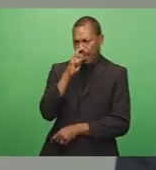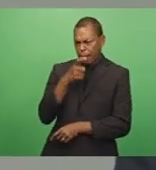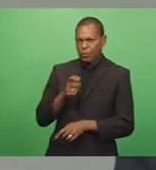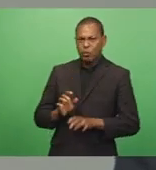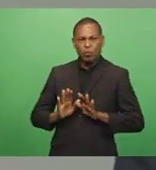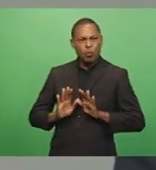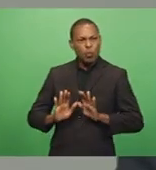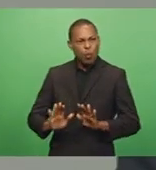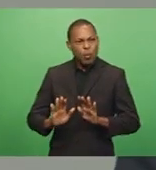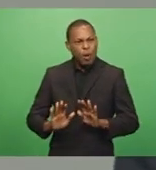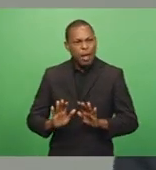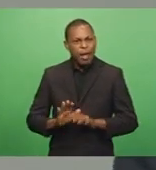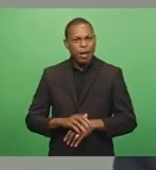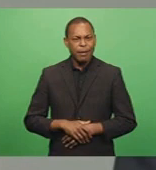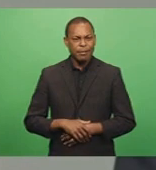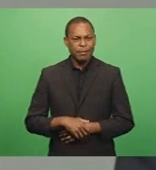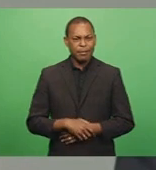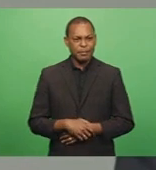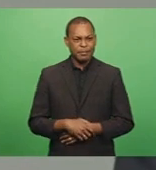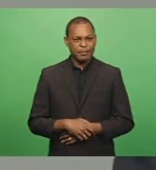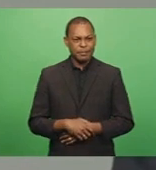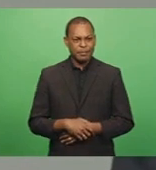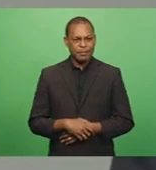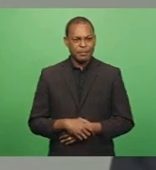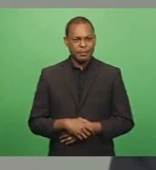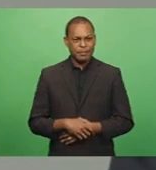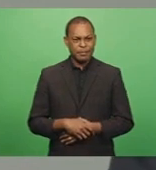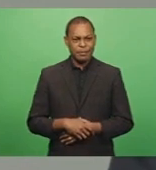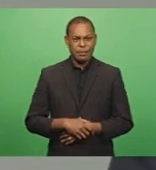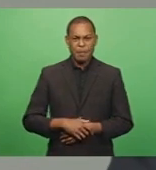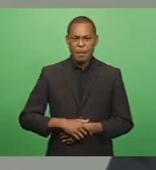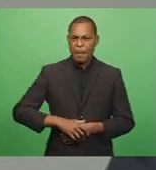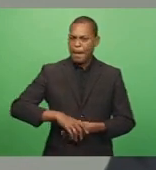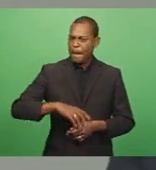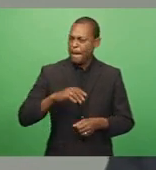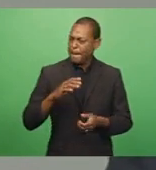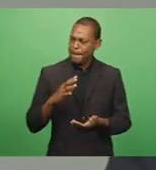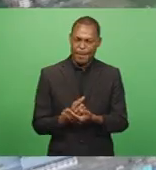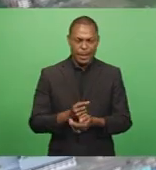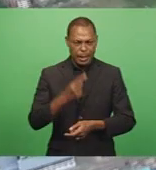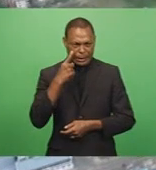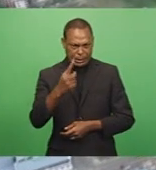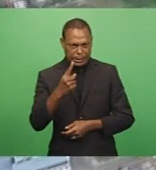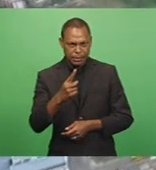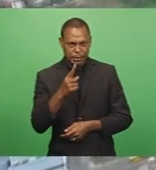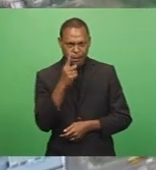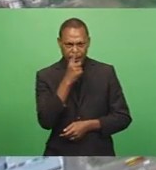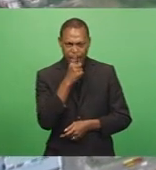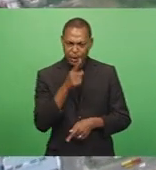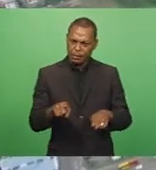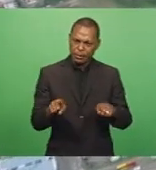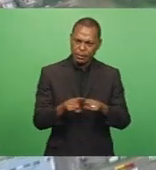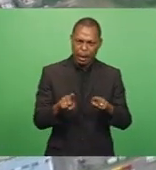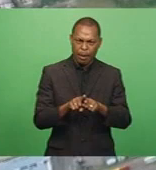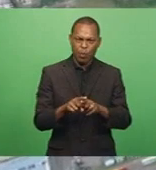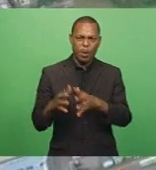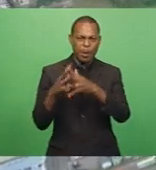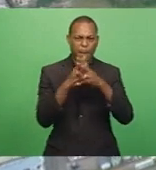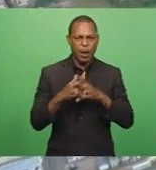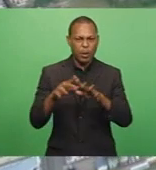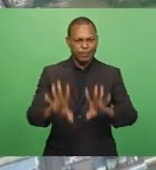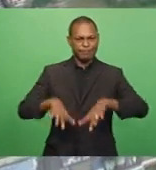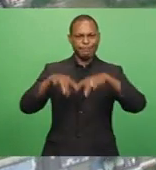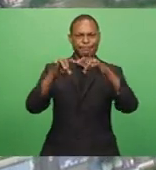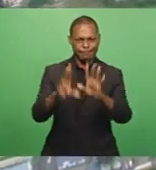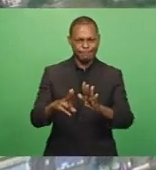wealthy world's recovery. We must see our people protected alongside Americans, alongside Australians and Kiwis and